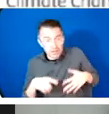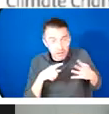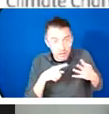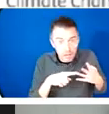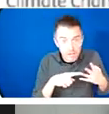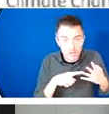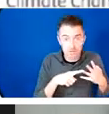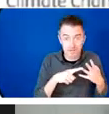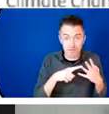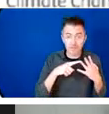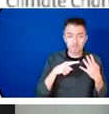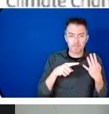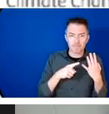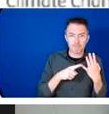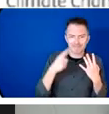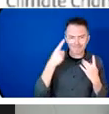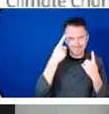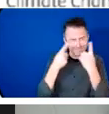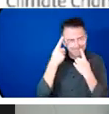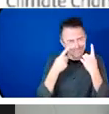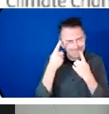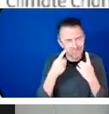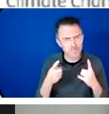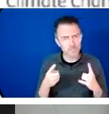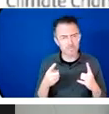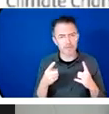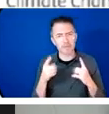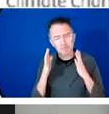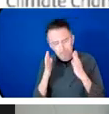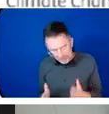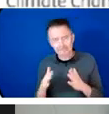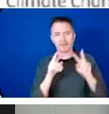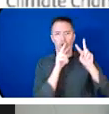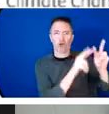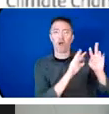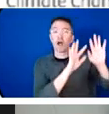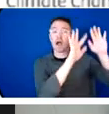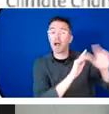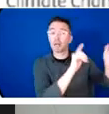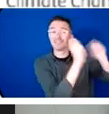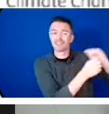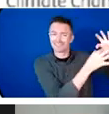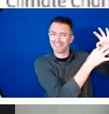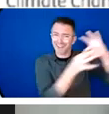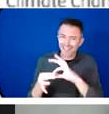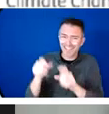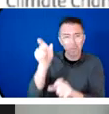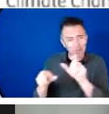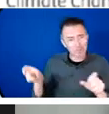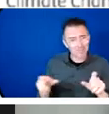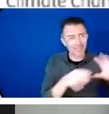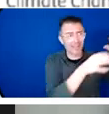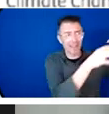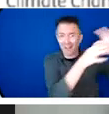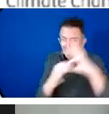change, especially as they affect women and girls. Our plan for the